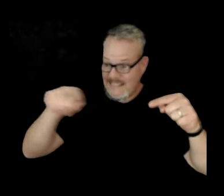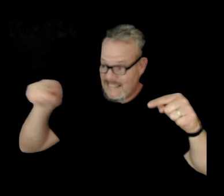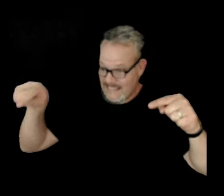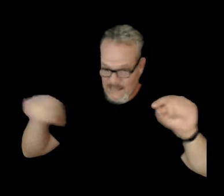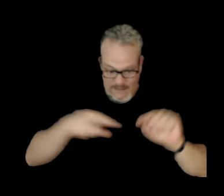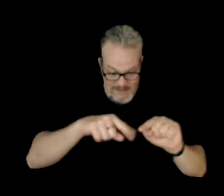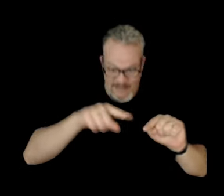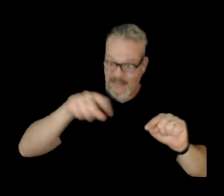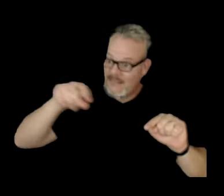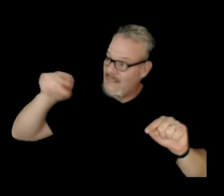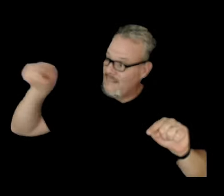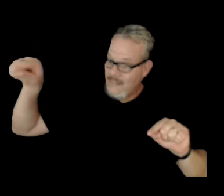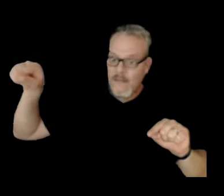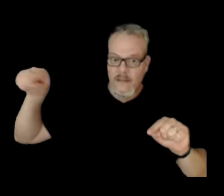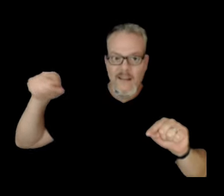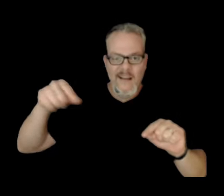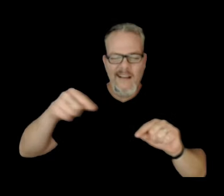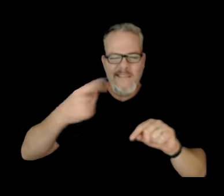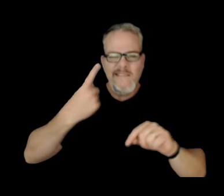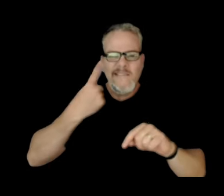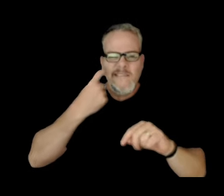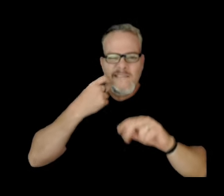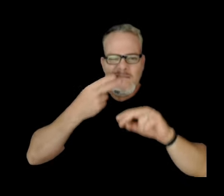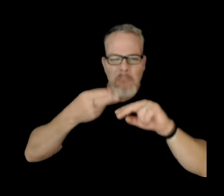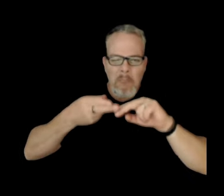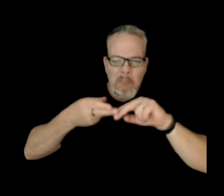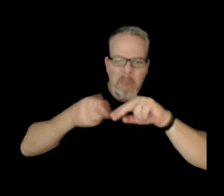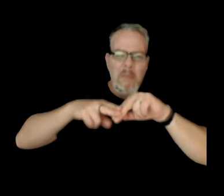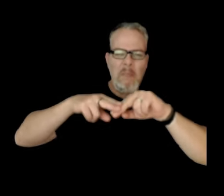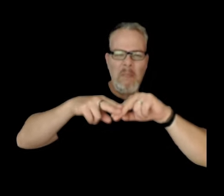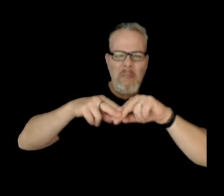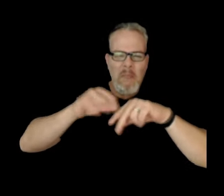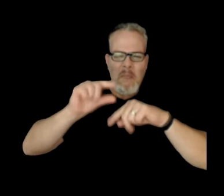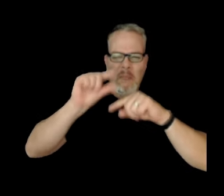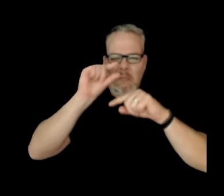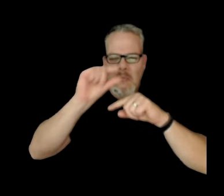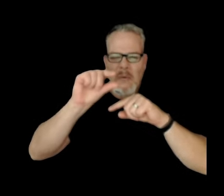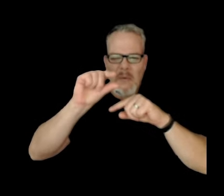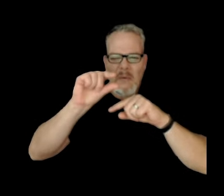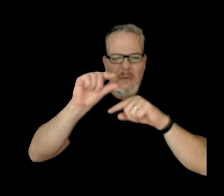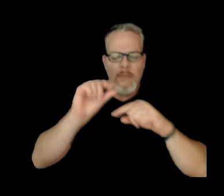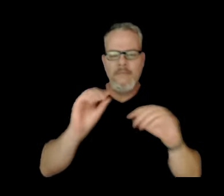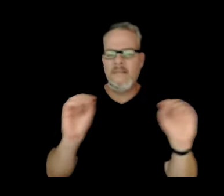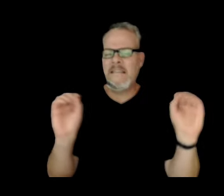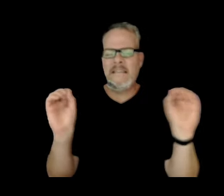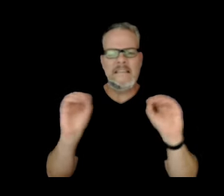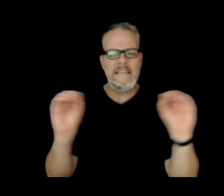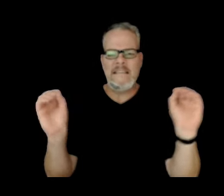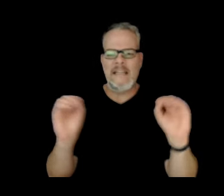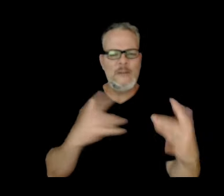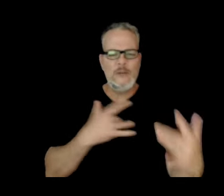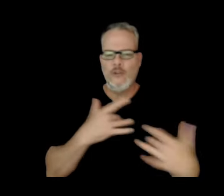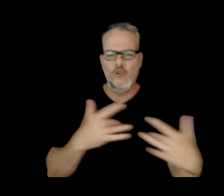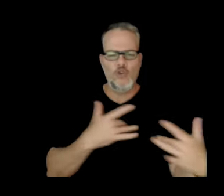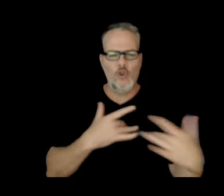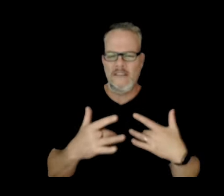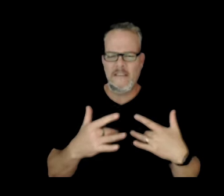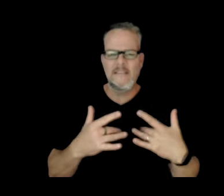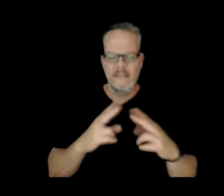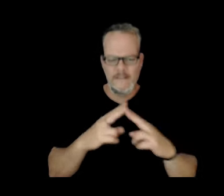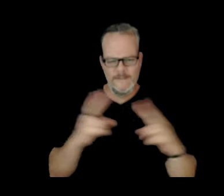had a slight bump in this inflation rate here. Nothing to be alarmed about. It's still fairly small scale